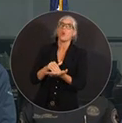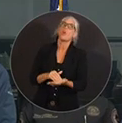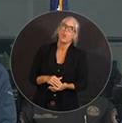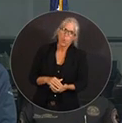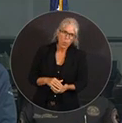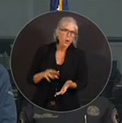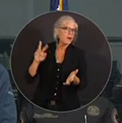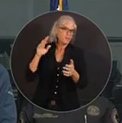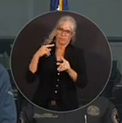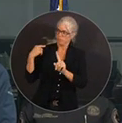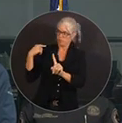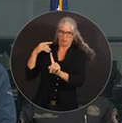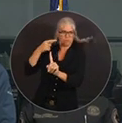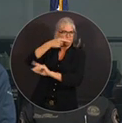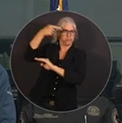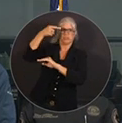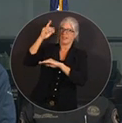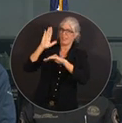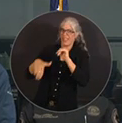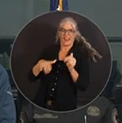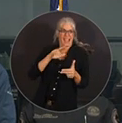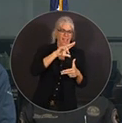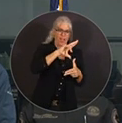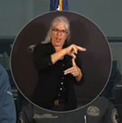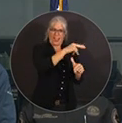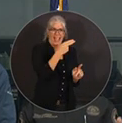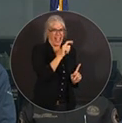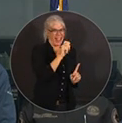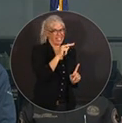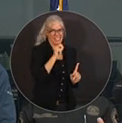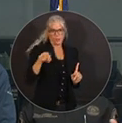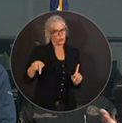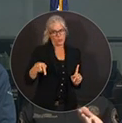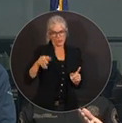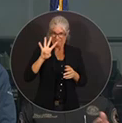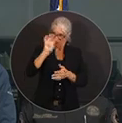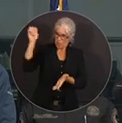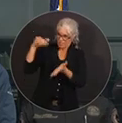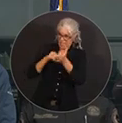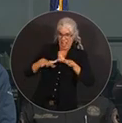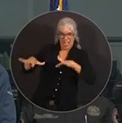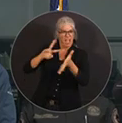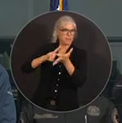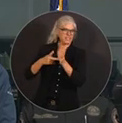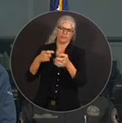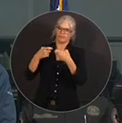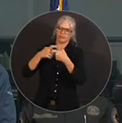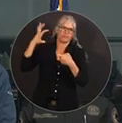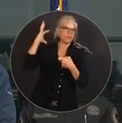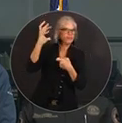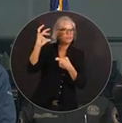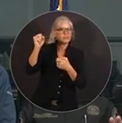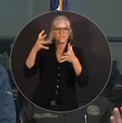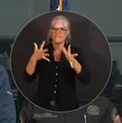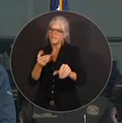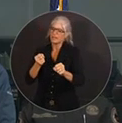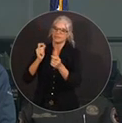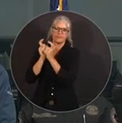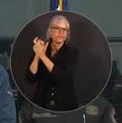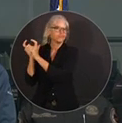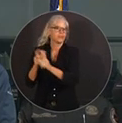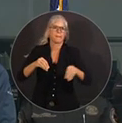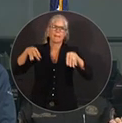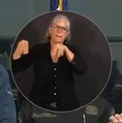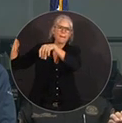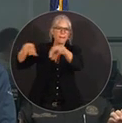what we had staged for Helene, which was a very rapid restoration. Of course, this storm could present much different challenges. I would like